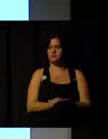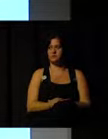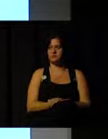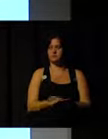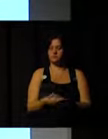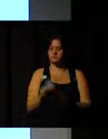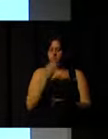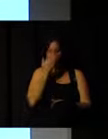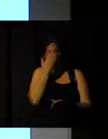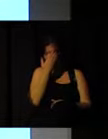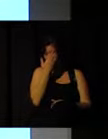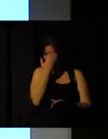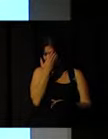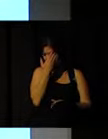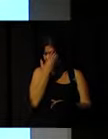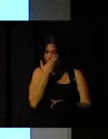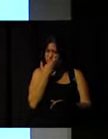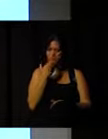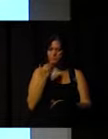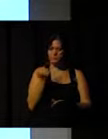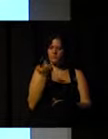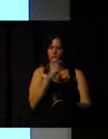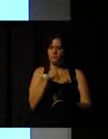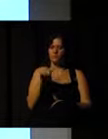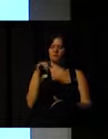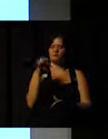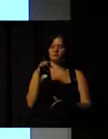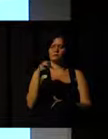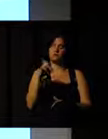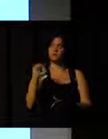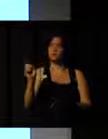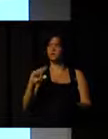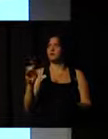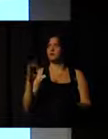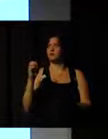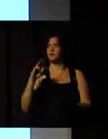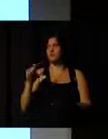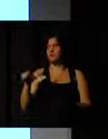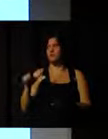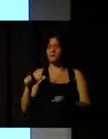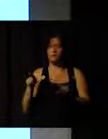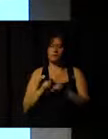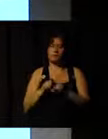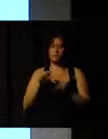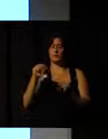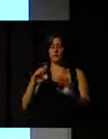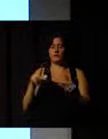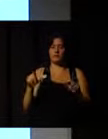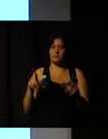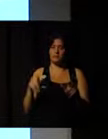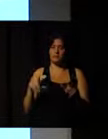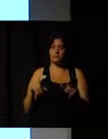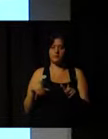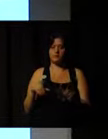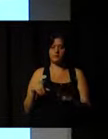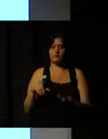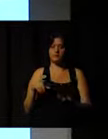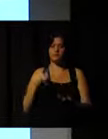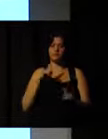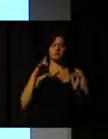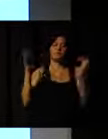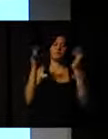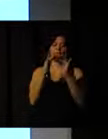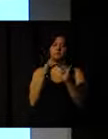The other system is the non-formal system. It's a little bit different, because this formal system